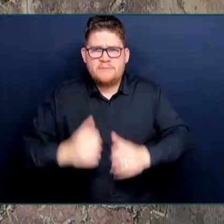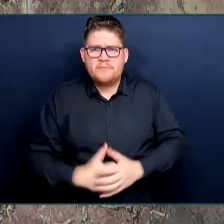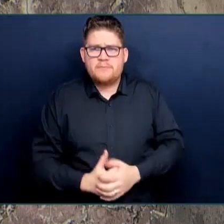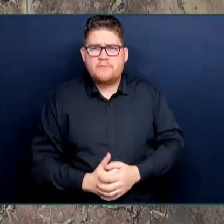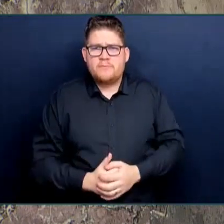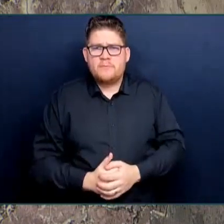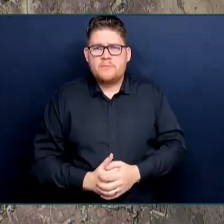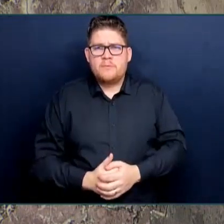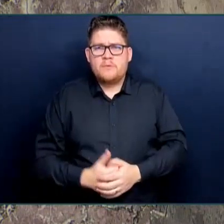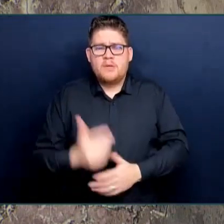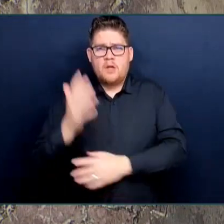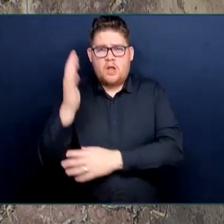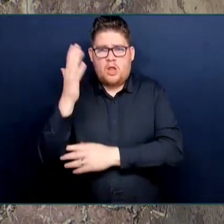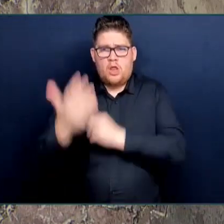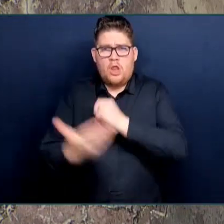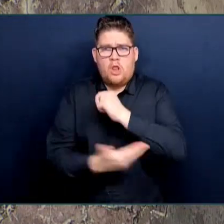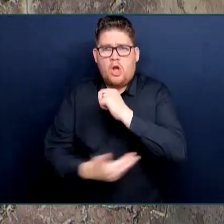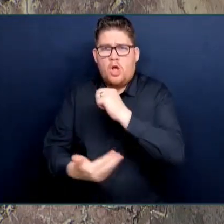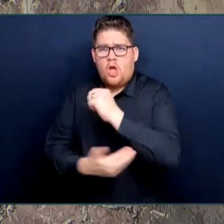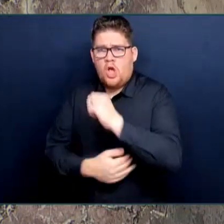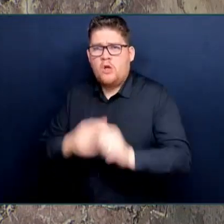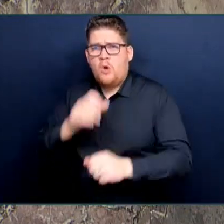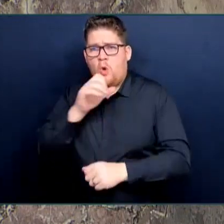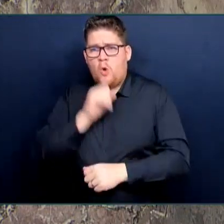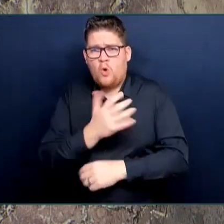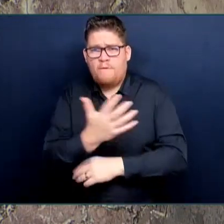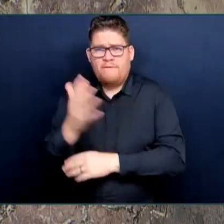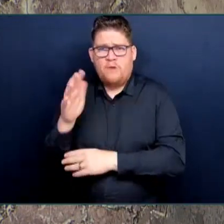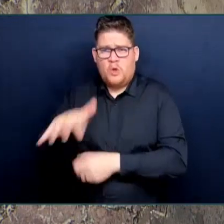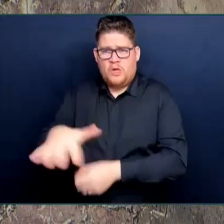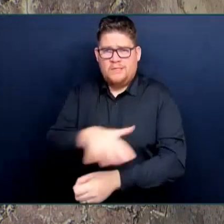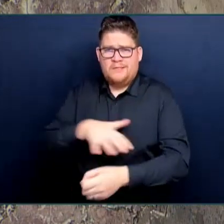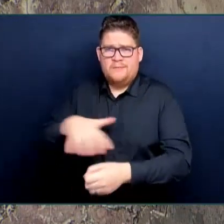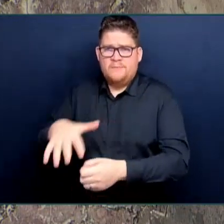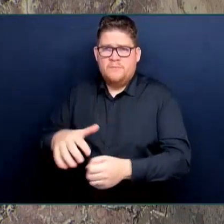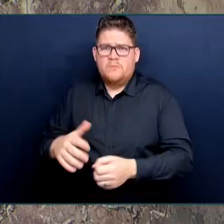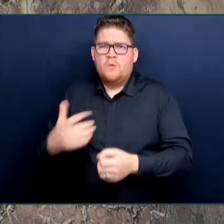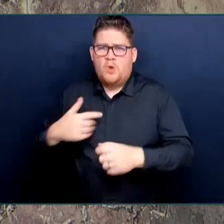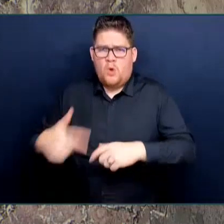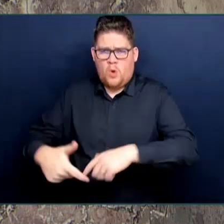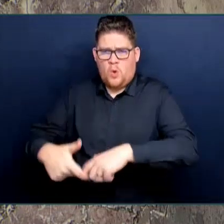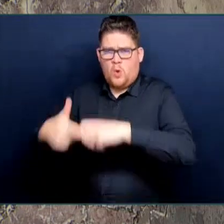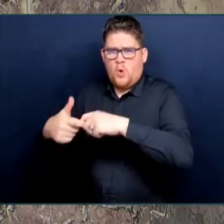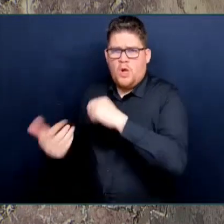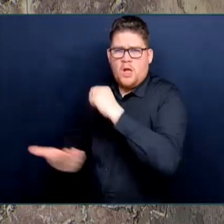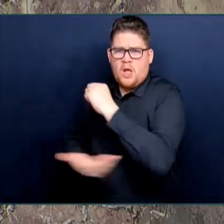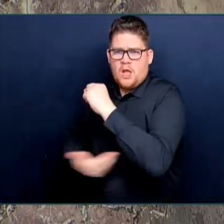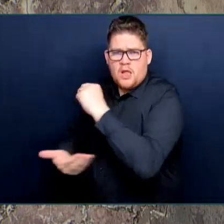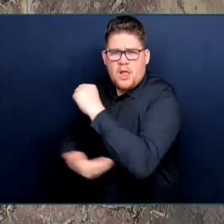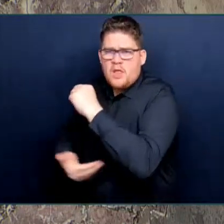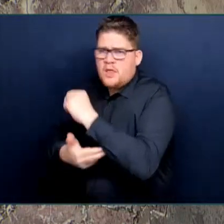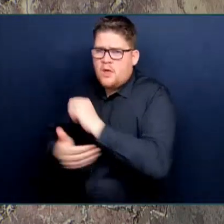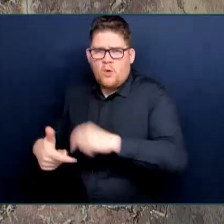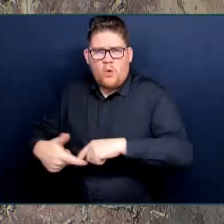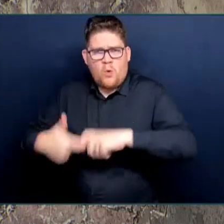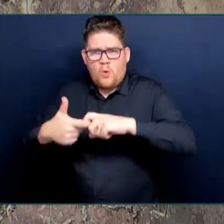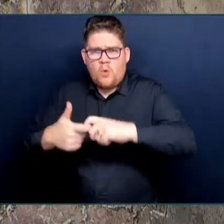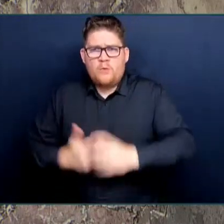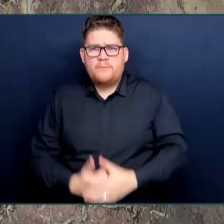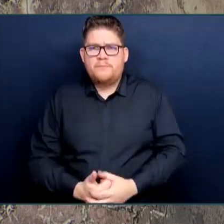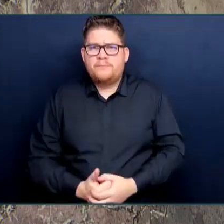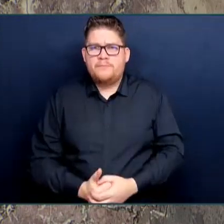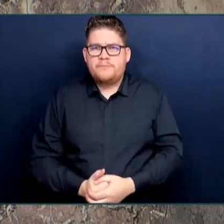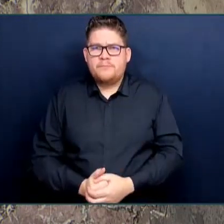habitat while we await the results of a captive breeding program and ensure that we can protect spotted owls. But, of course,